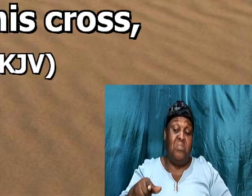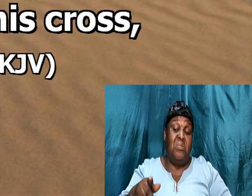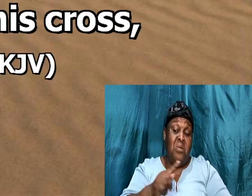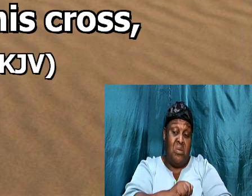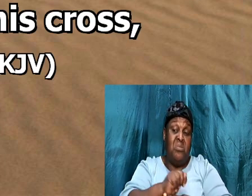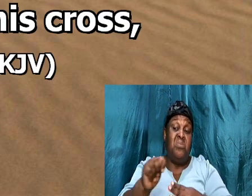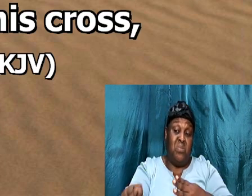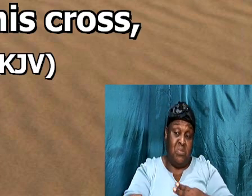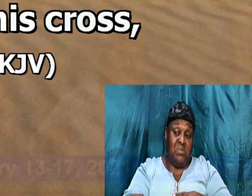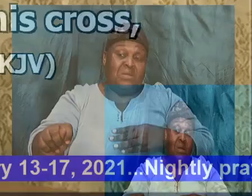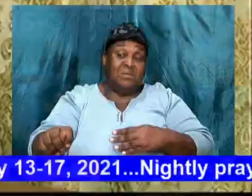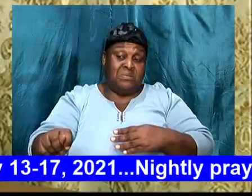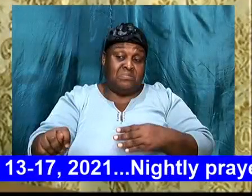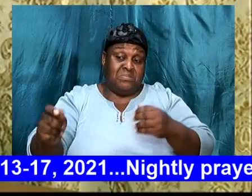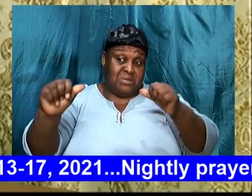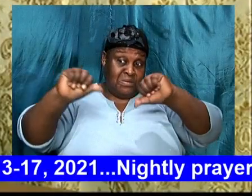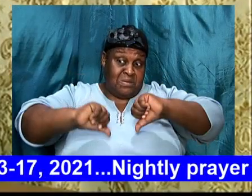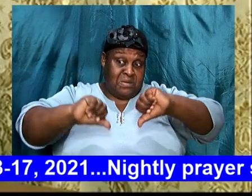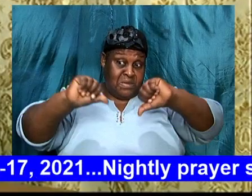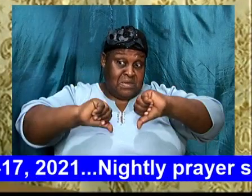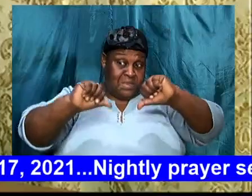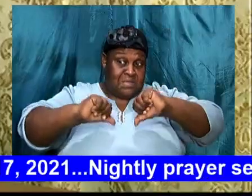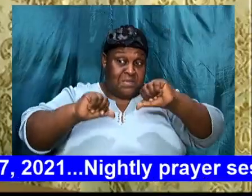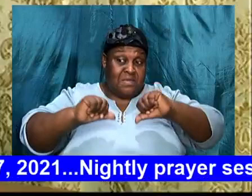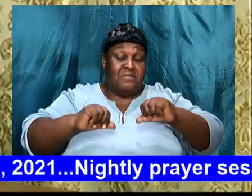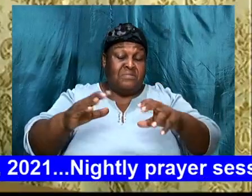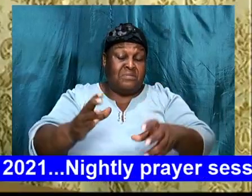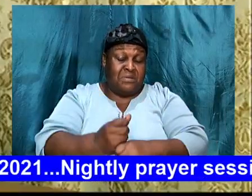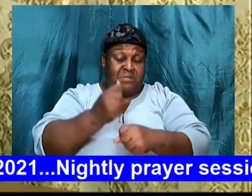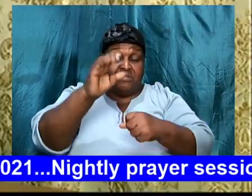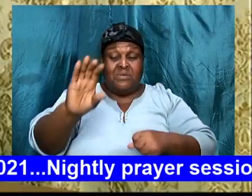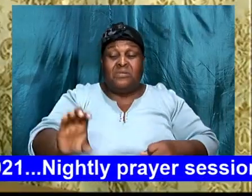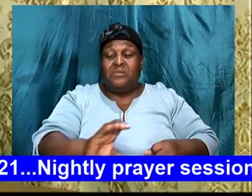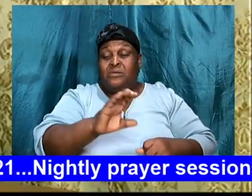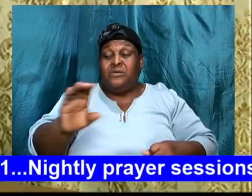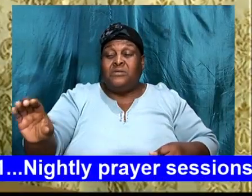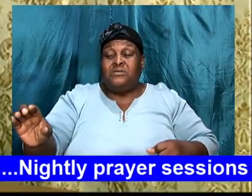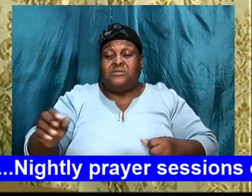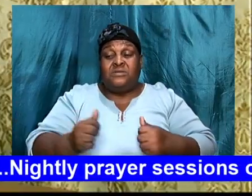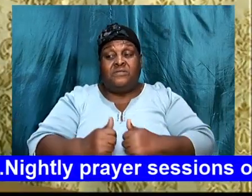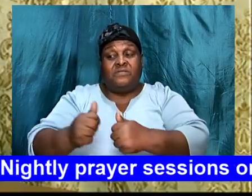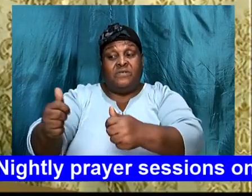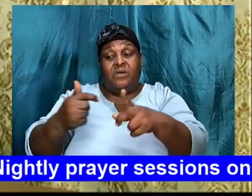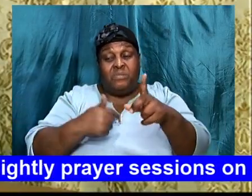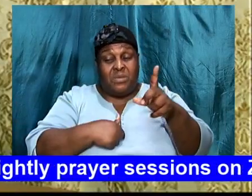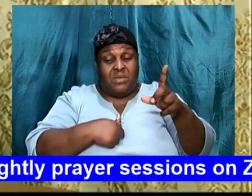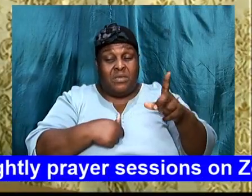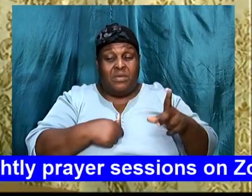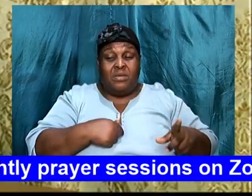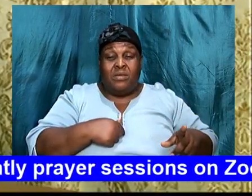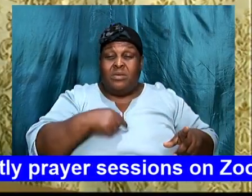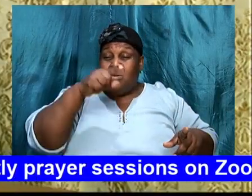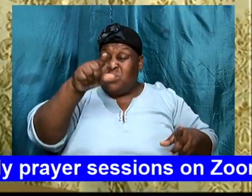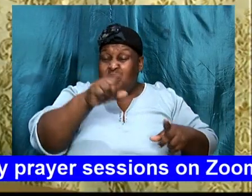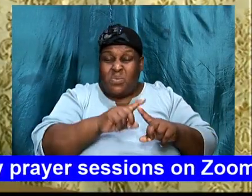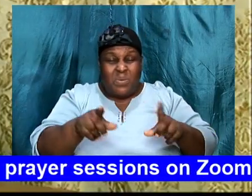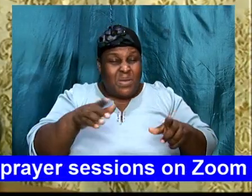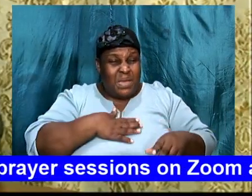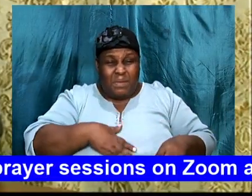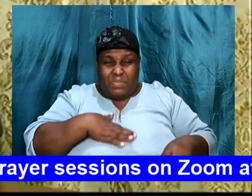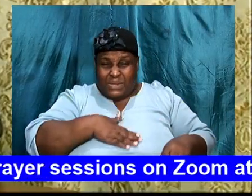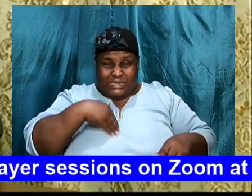disown himself, take up his cross, and follow me. You cannot please yourself,